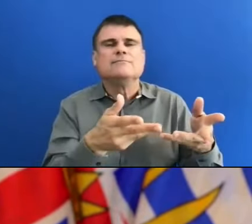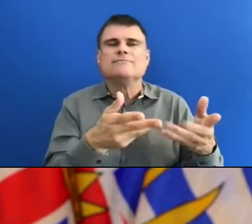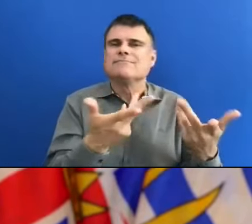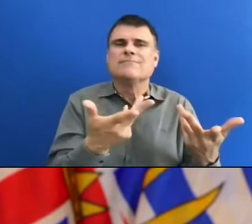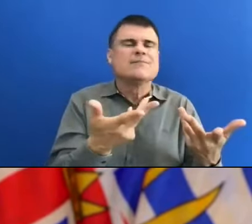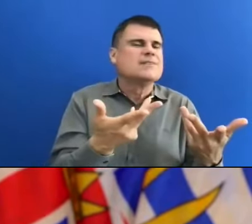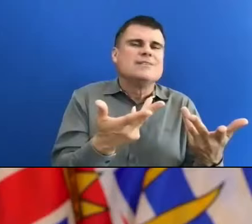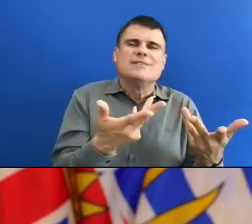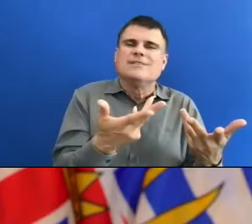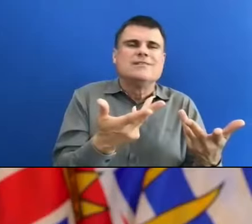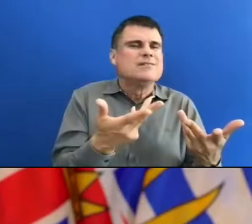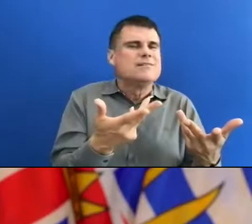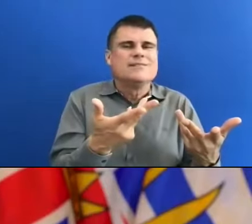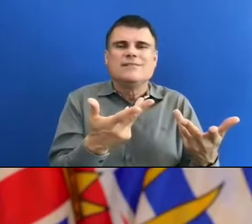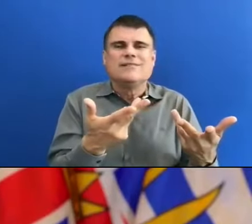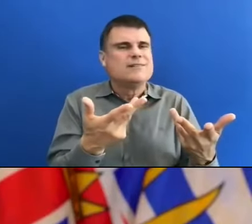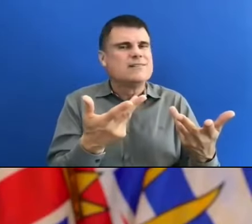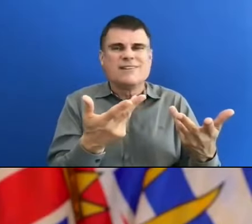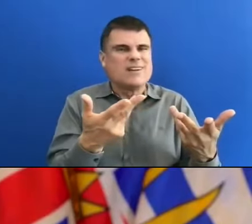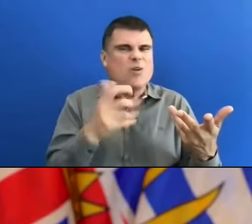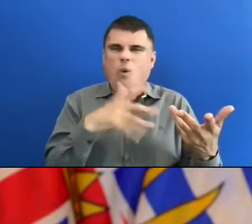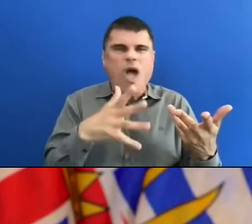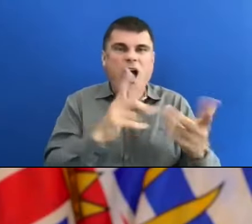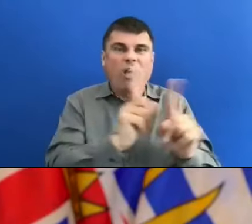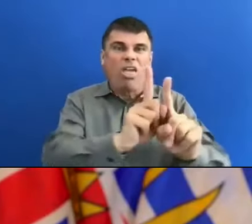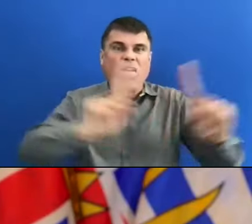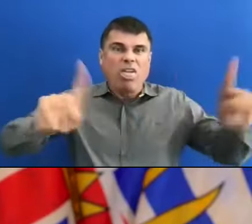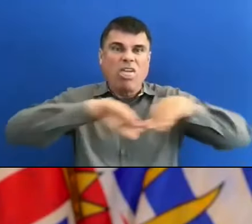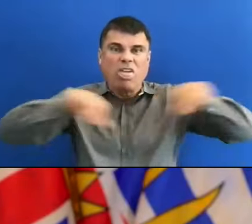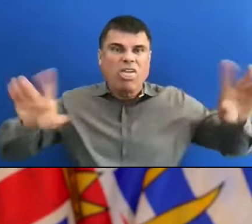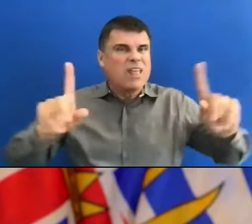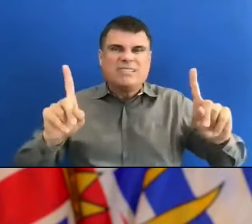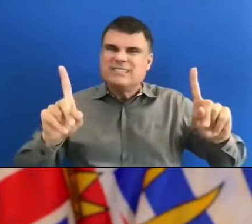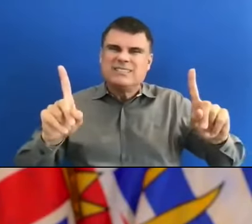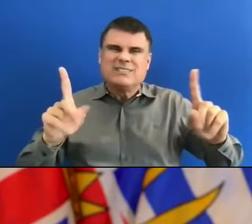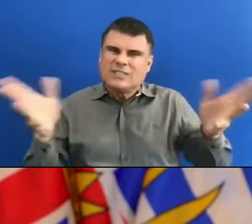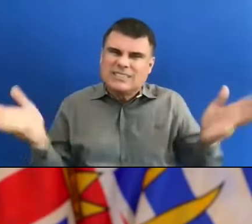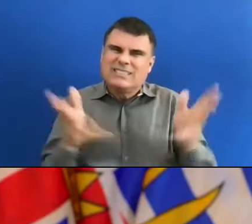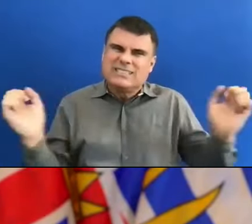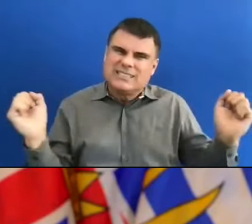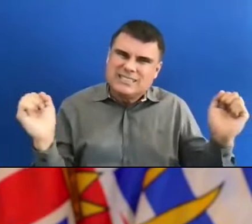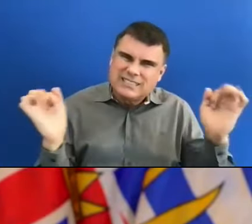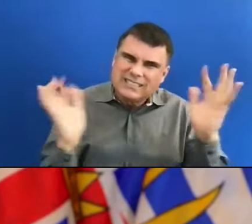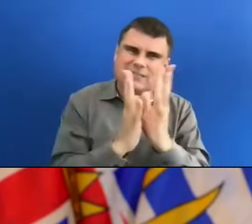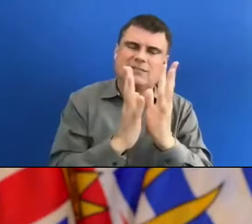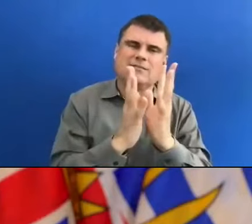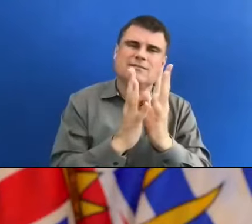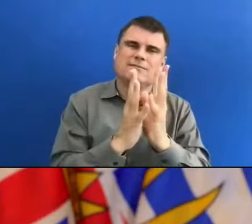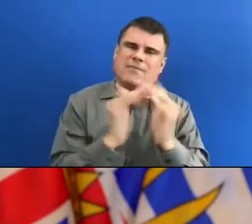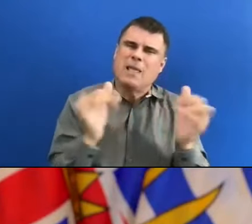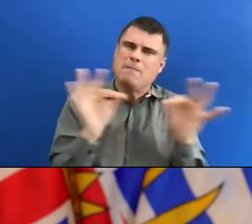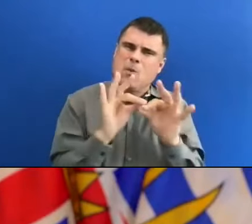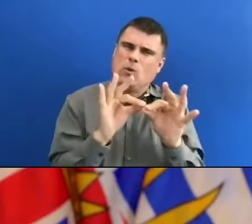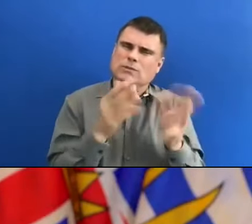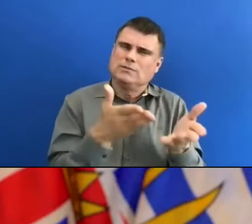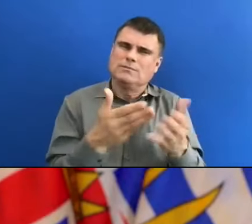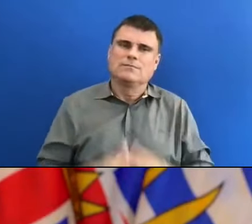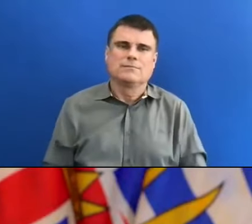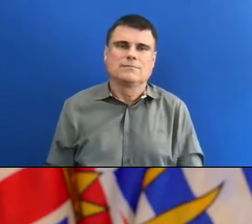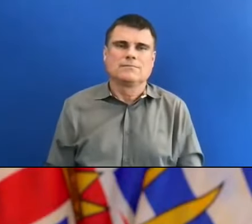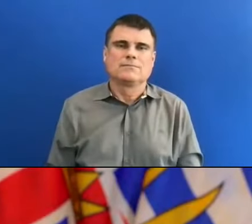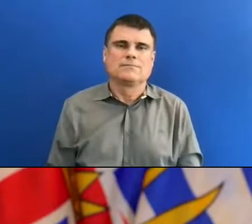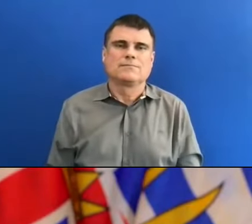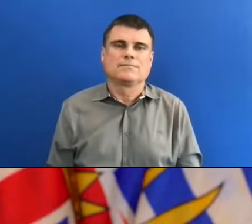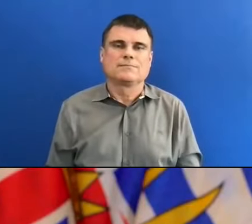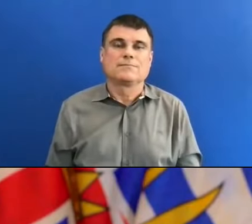we're going to see it in the short term. But yes, we need to be mindful of that and there are a lot of unknowns as